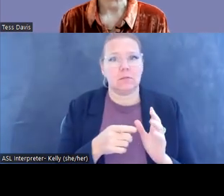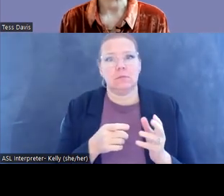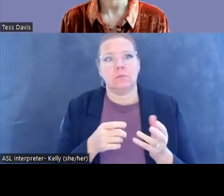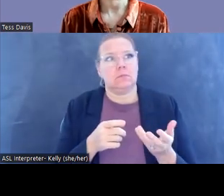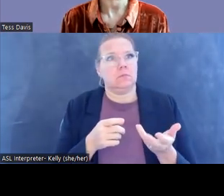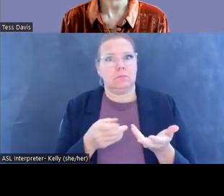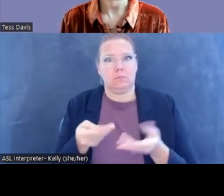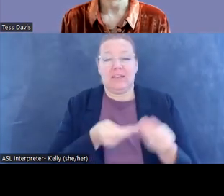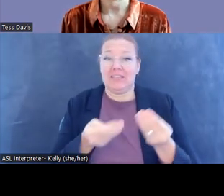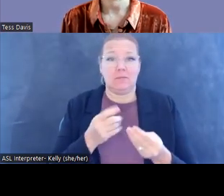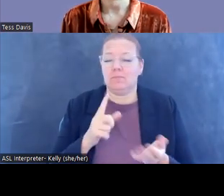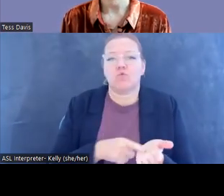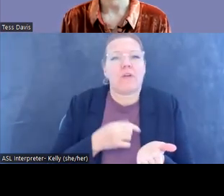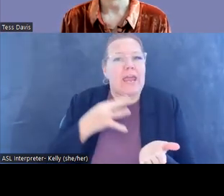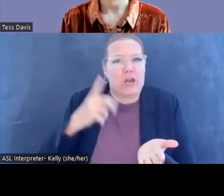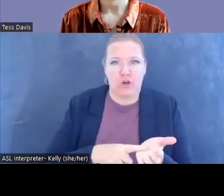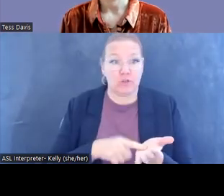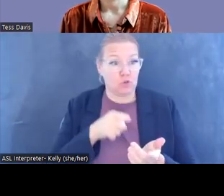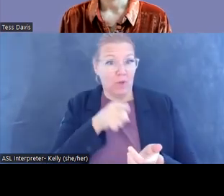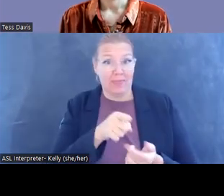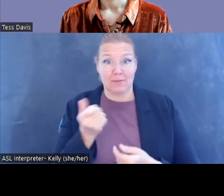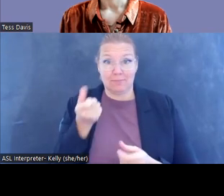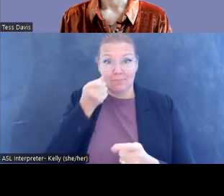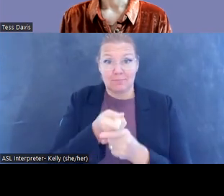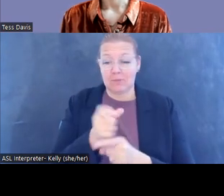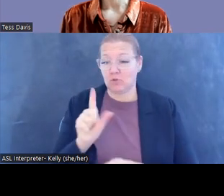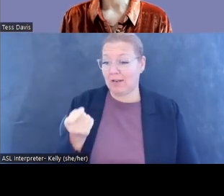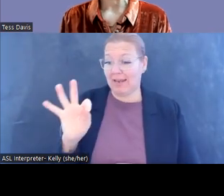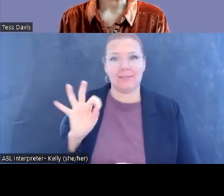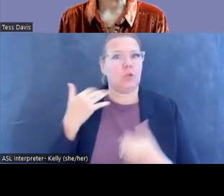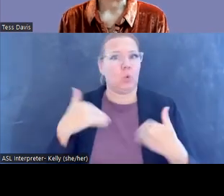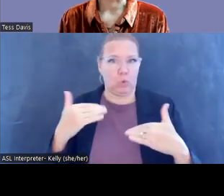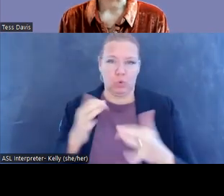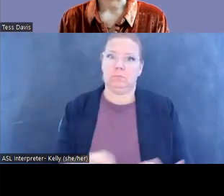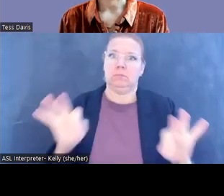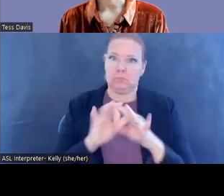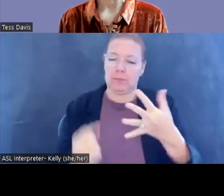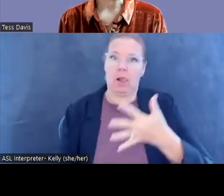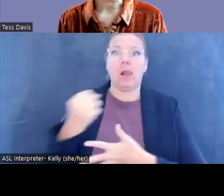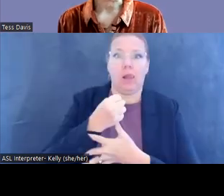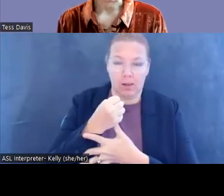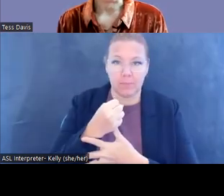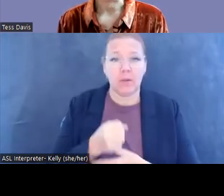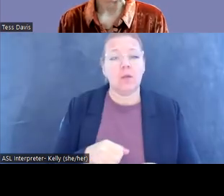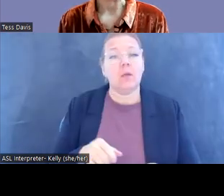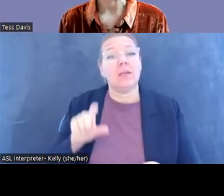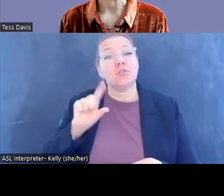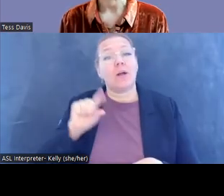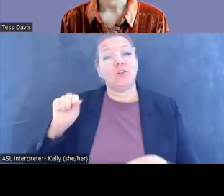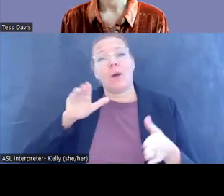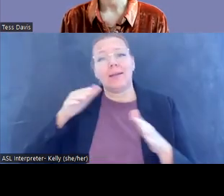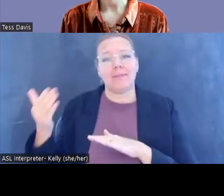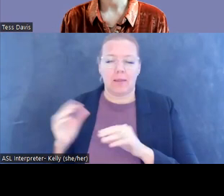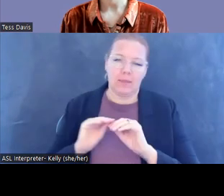quite rare. This was a very big deal when this happened. His 2020 death extinguished these criminal charges